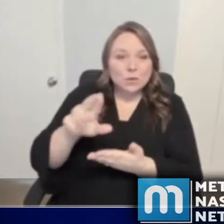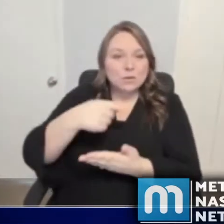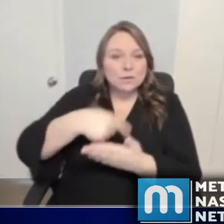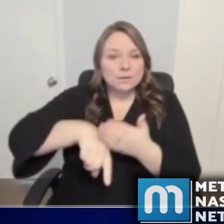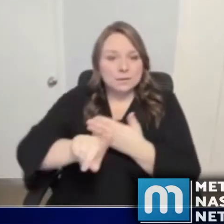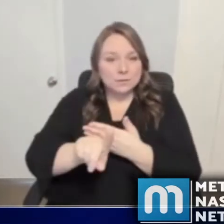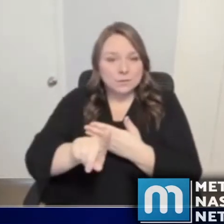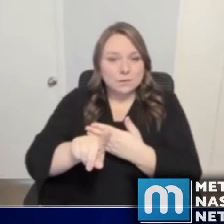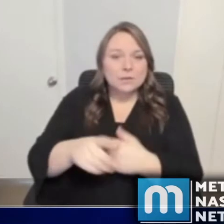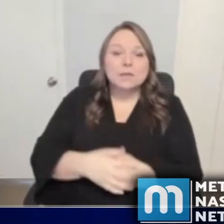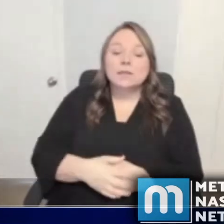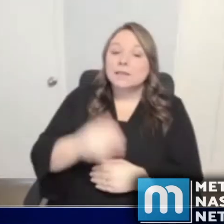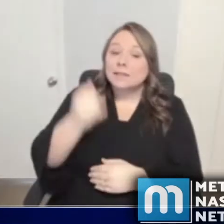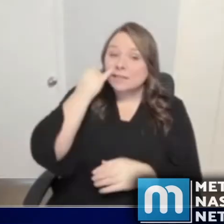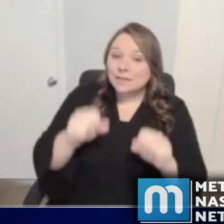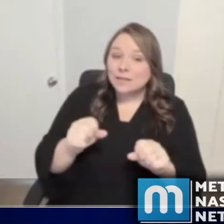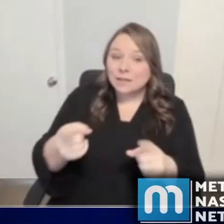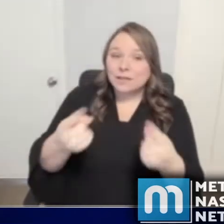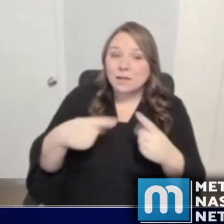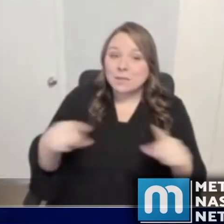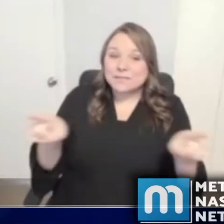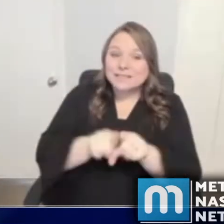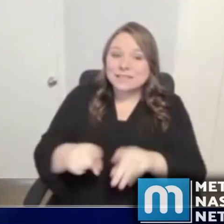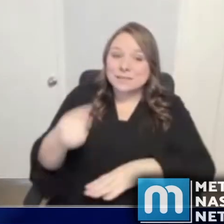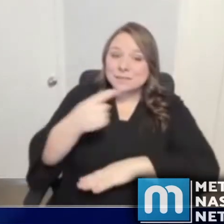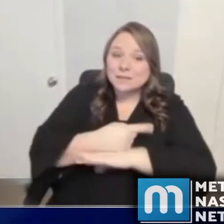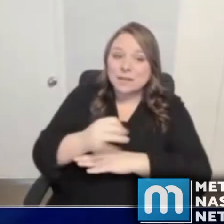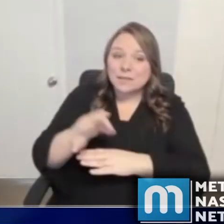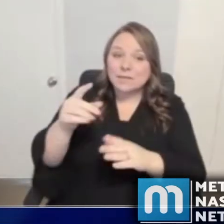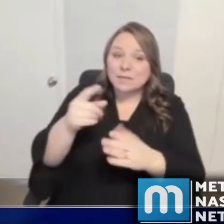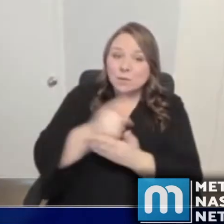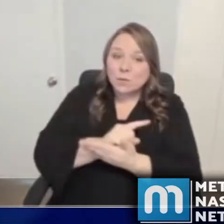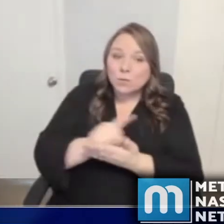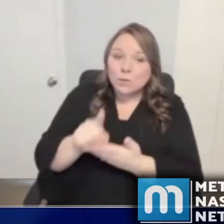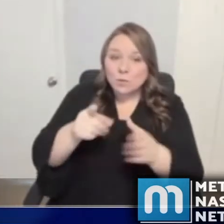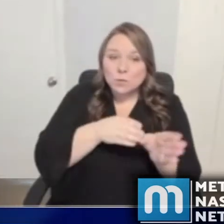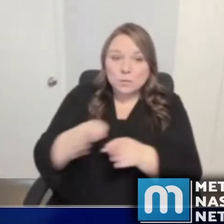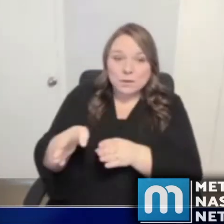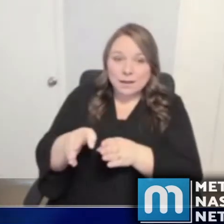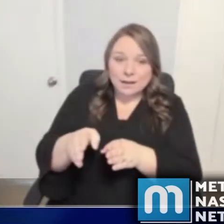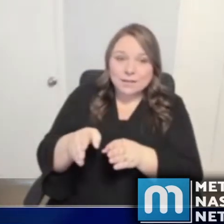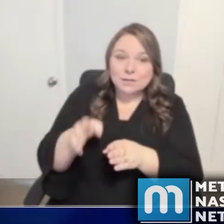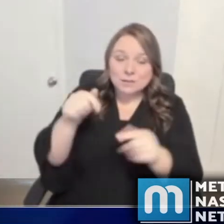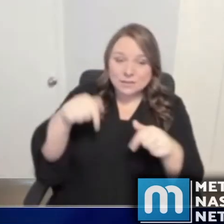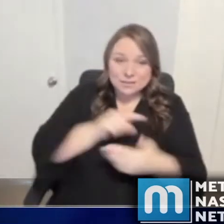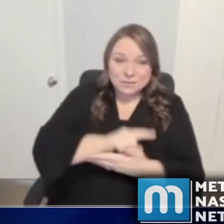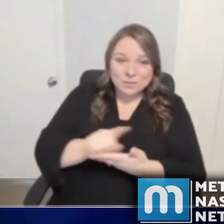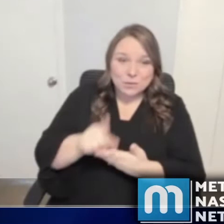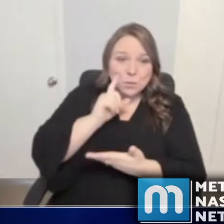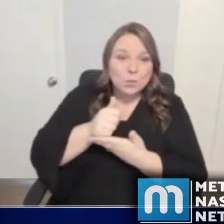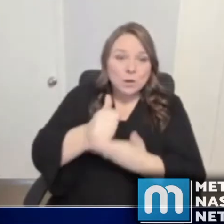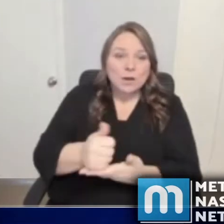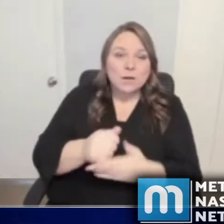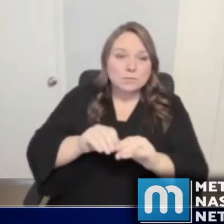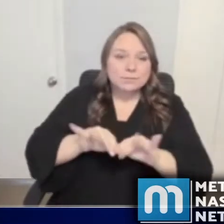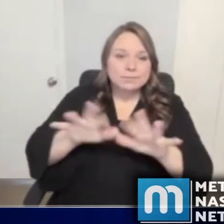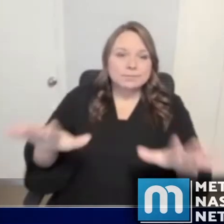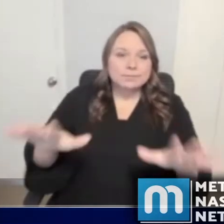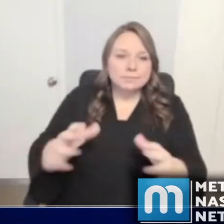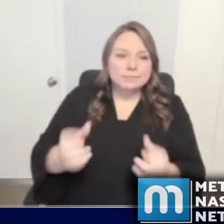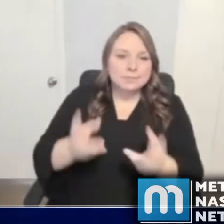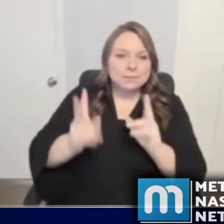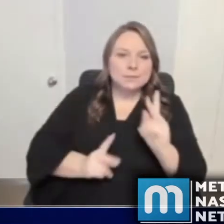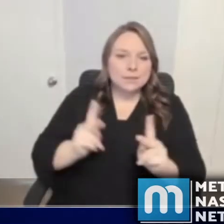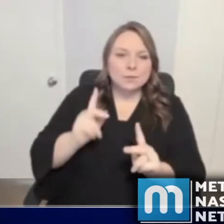Ideally, if you can come on the same day of the week as you were planning on coming this week, that would help with distributing the volumes across